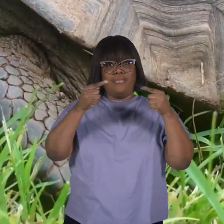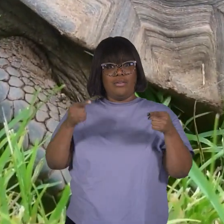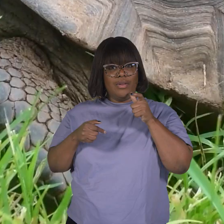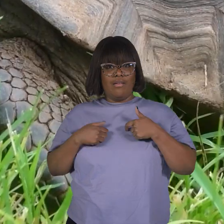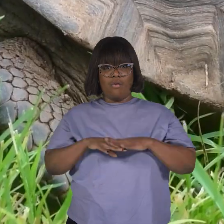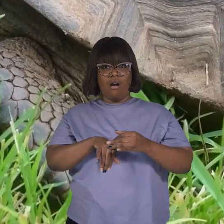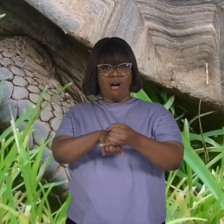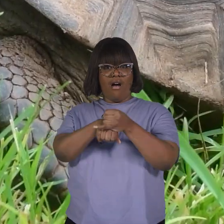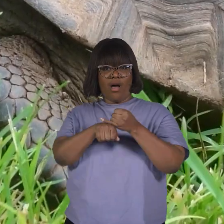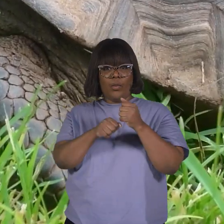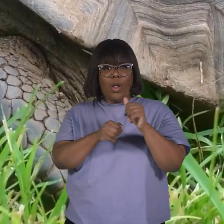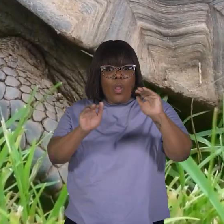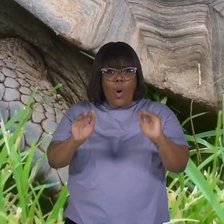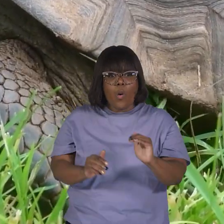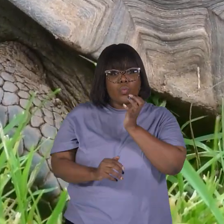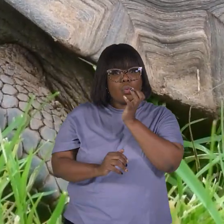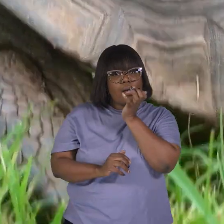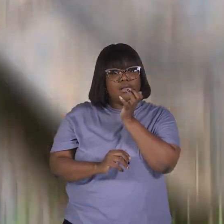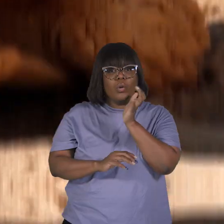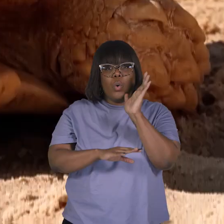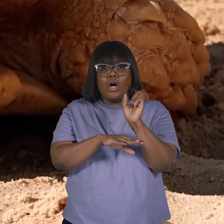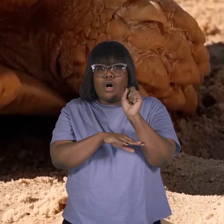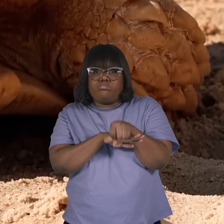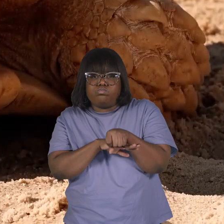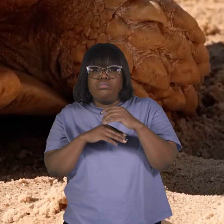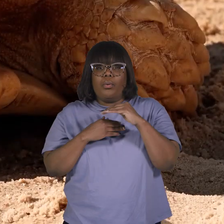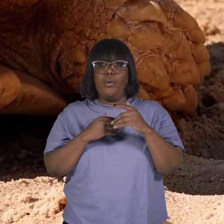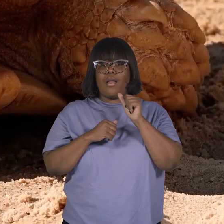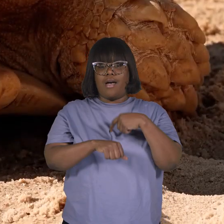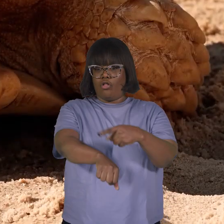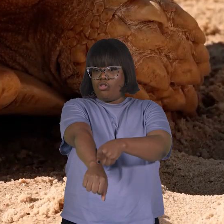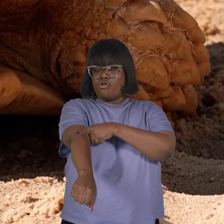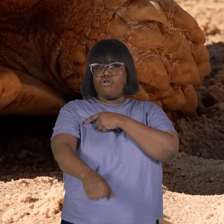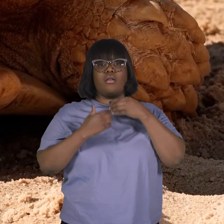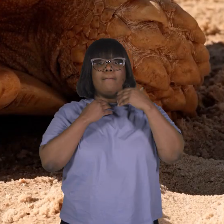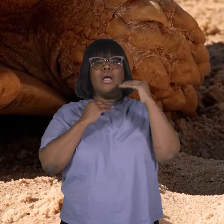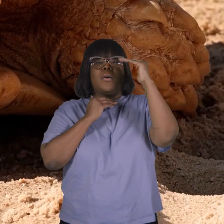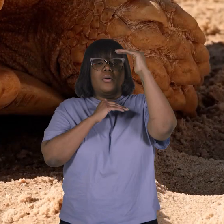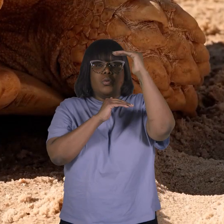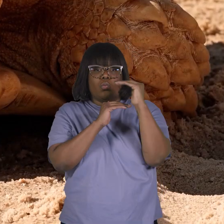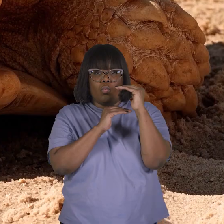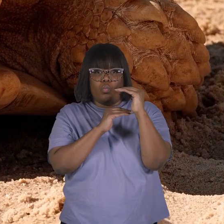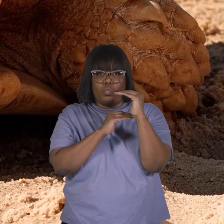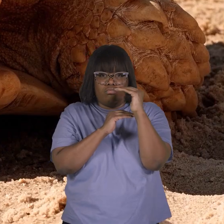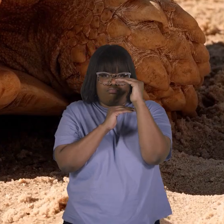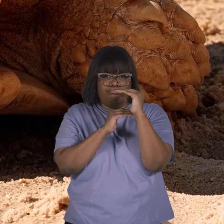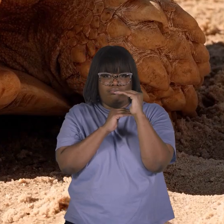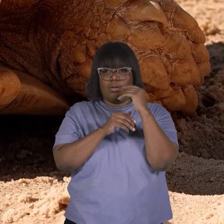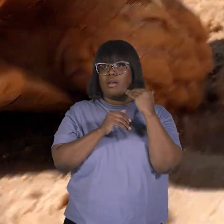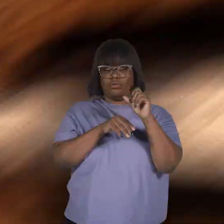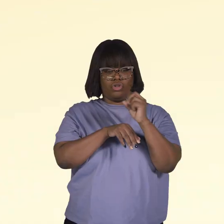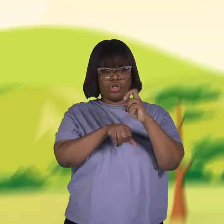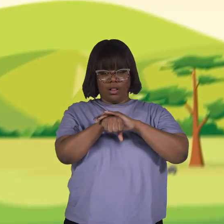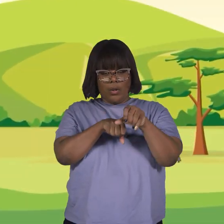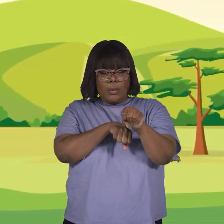those living on islands with low-growing plants did not have long necks or an upturned section of shell.